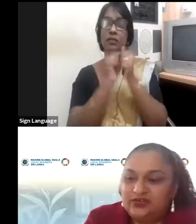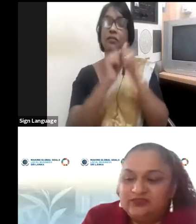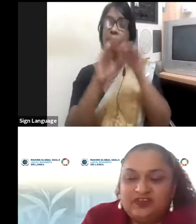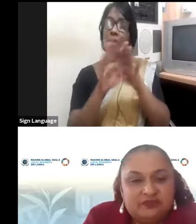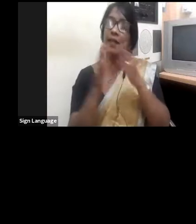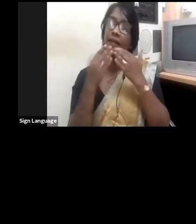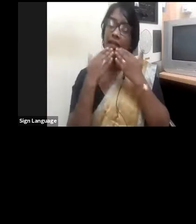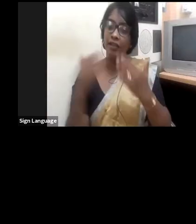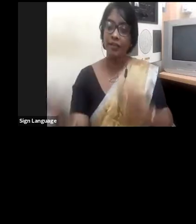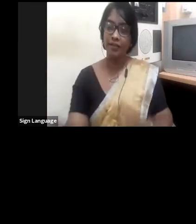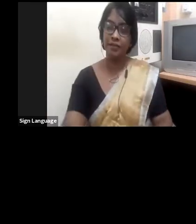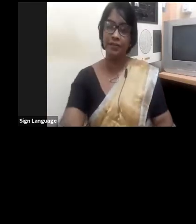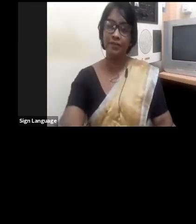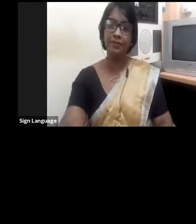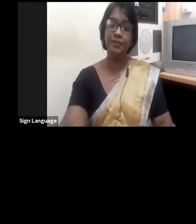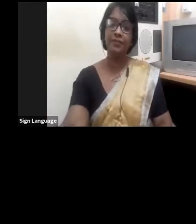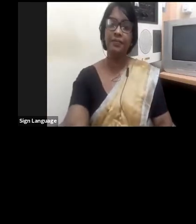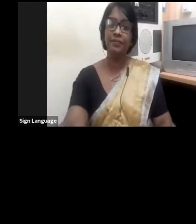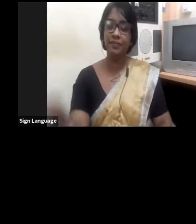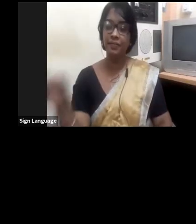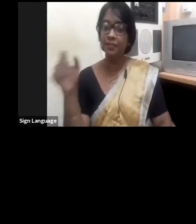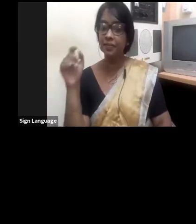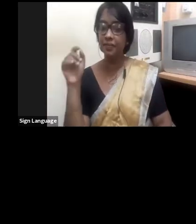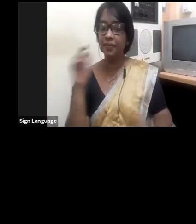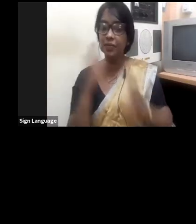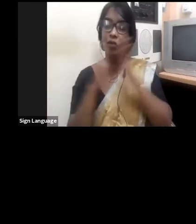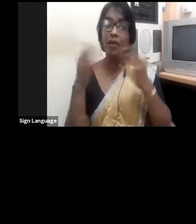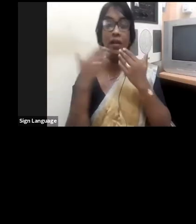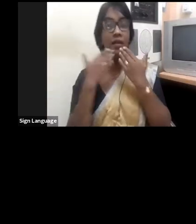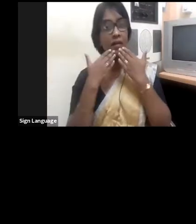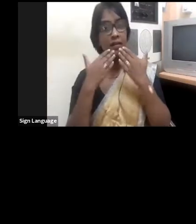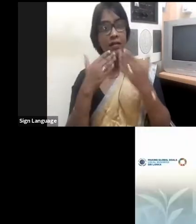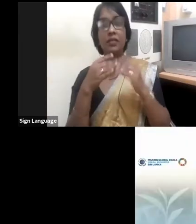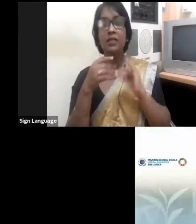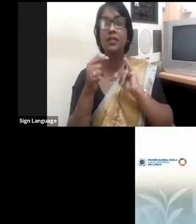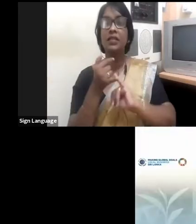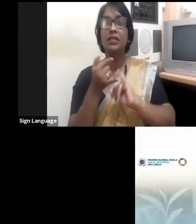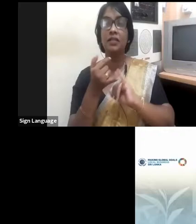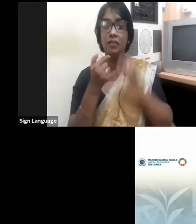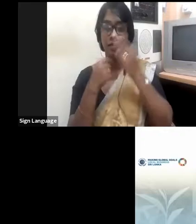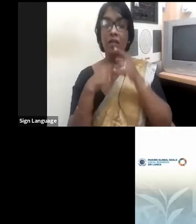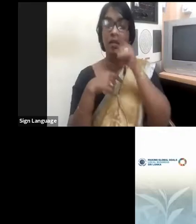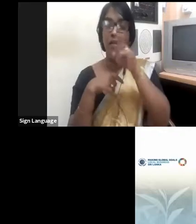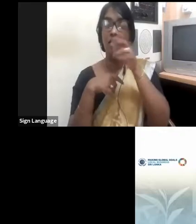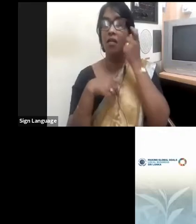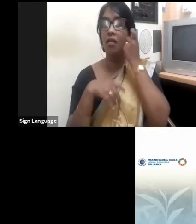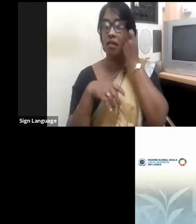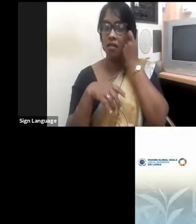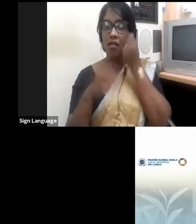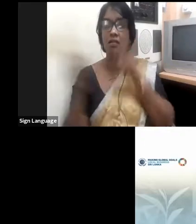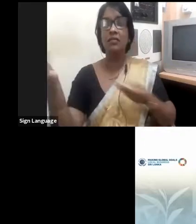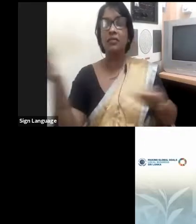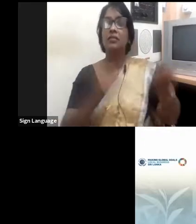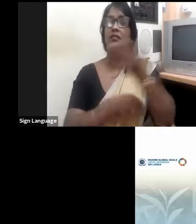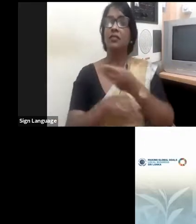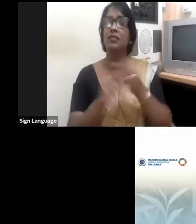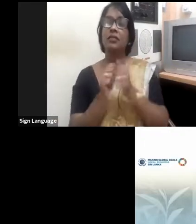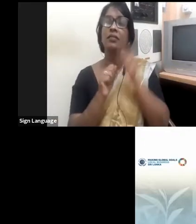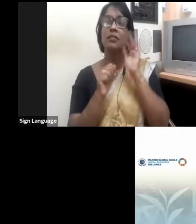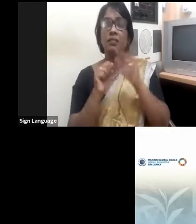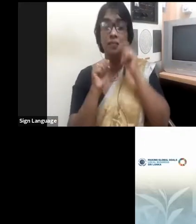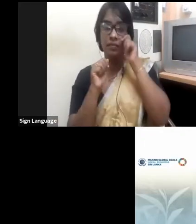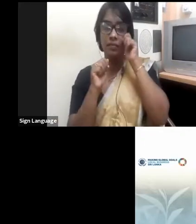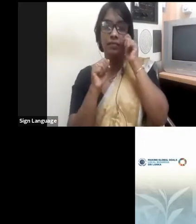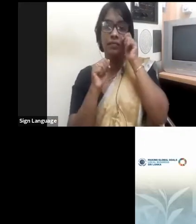Thank you very much, Shiamali, for sharing your thoughts and your perspectives. And you made some very interesting statements.